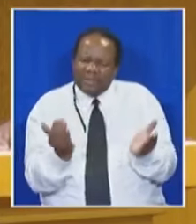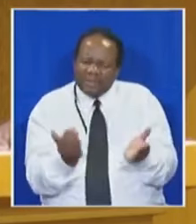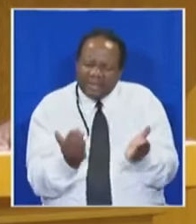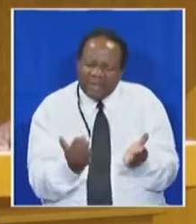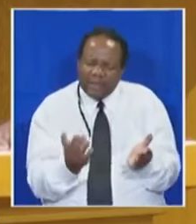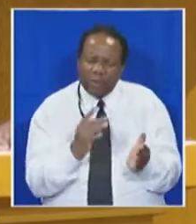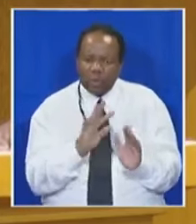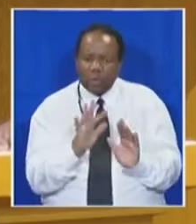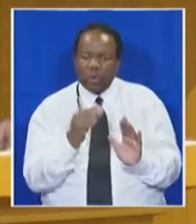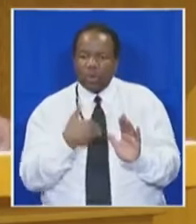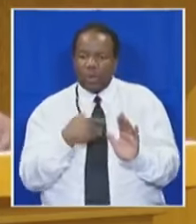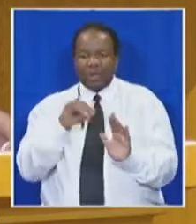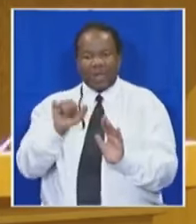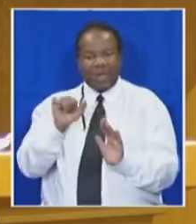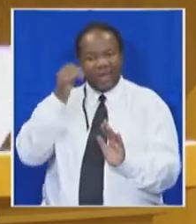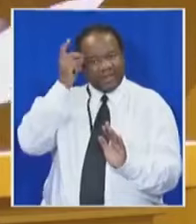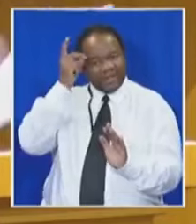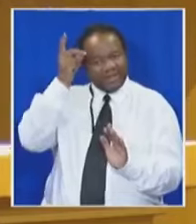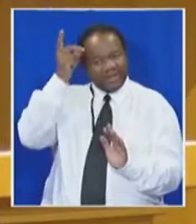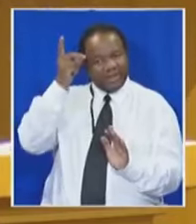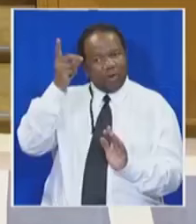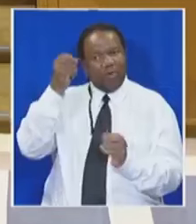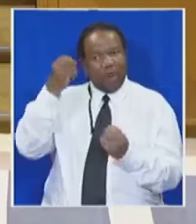tread on the dreams of a lost generation.